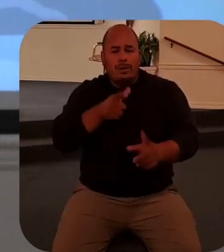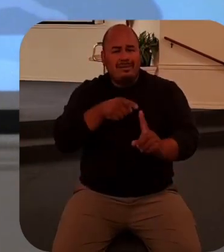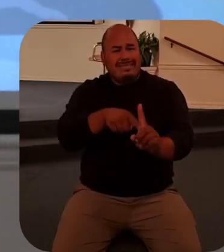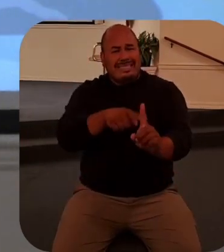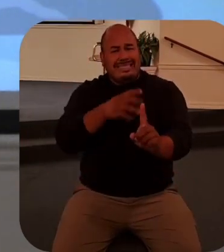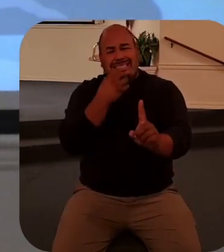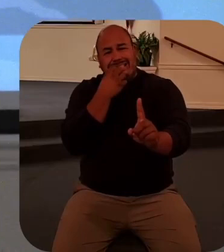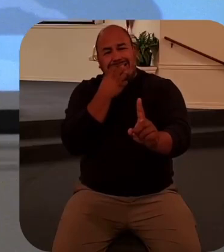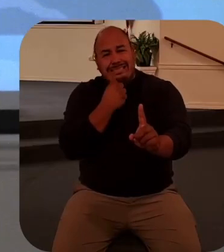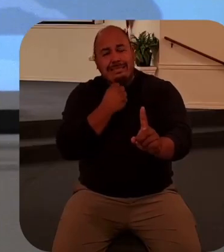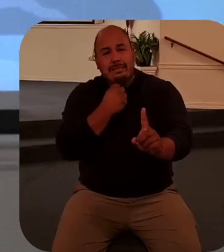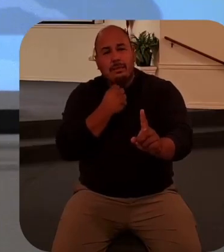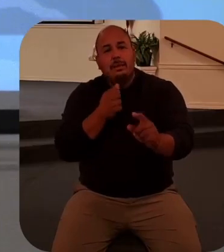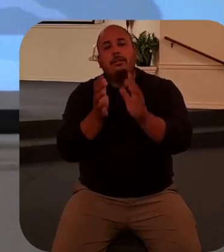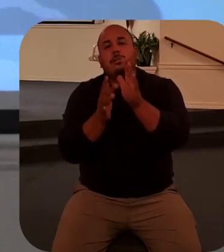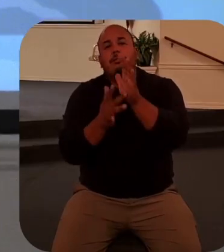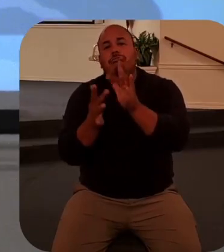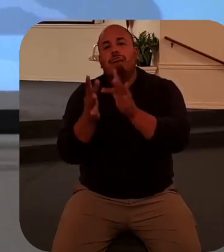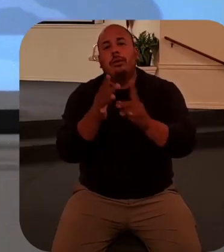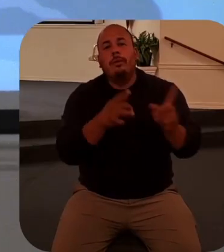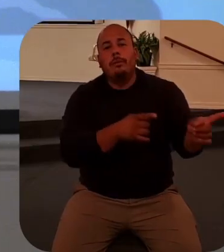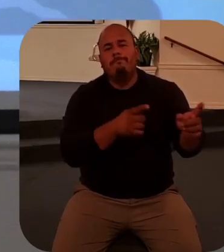Jesus understands our grief